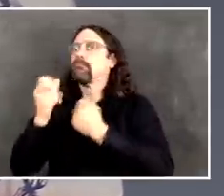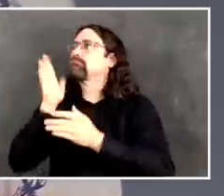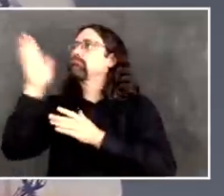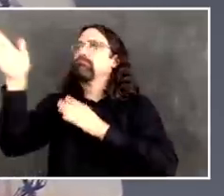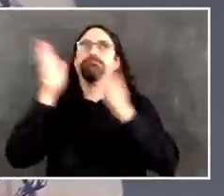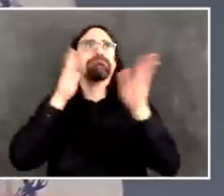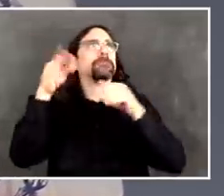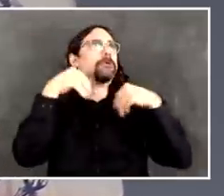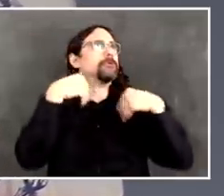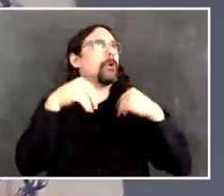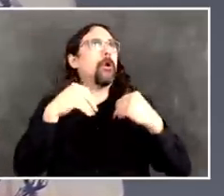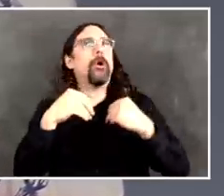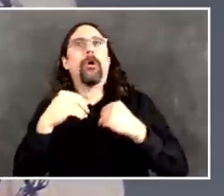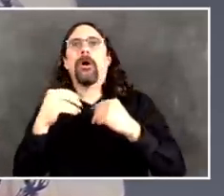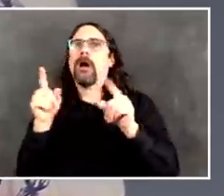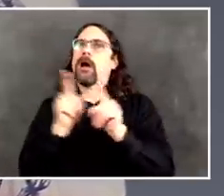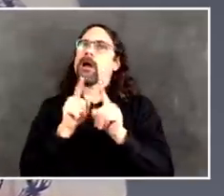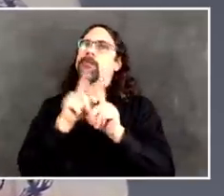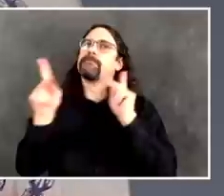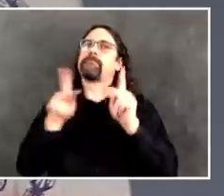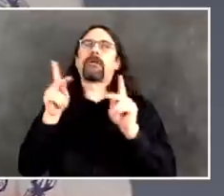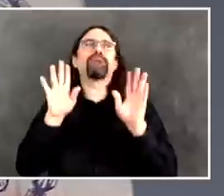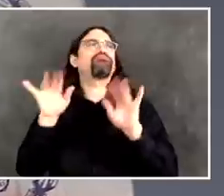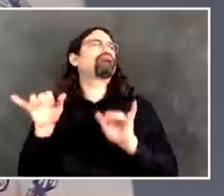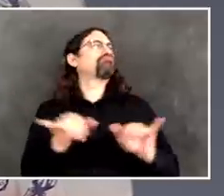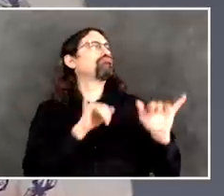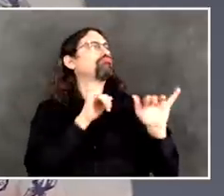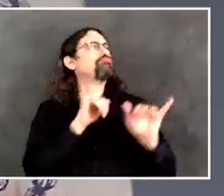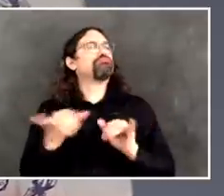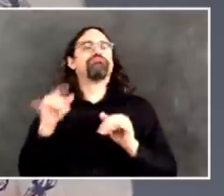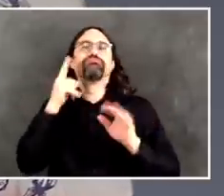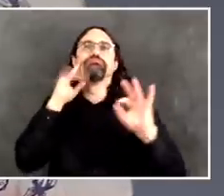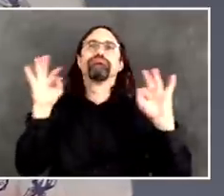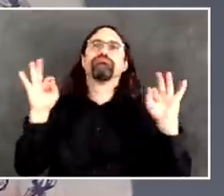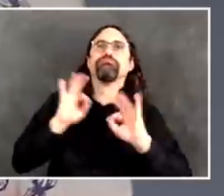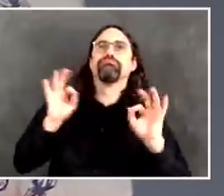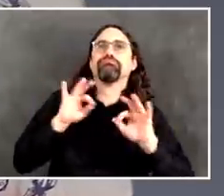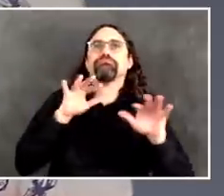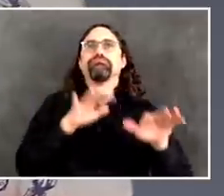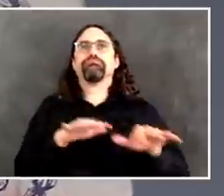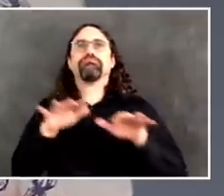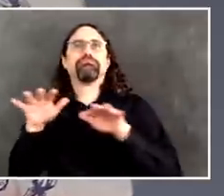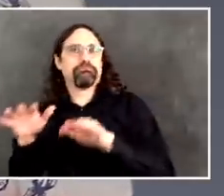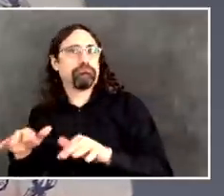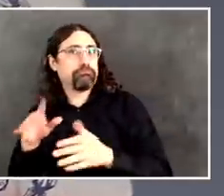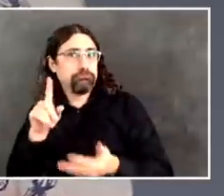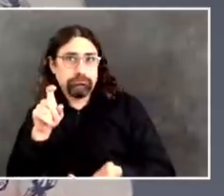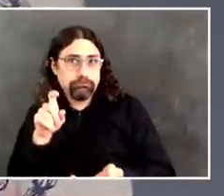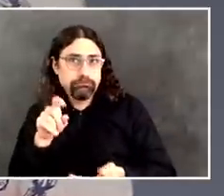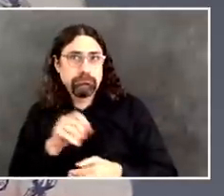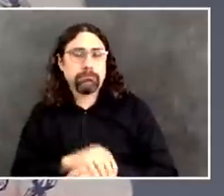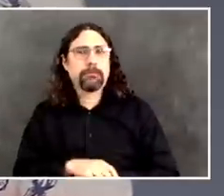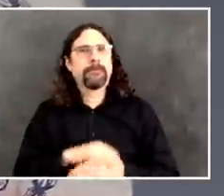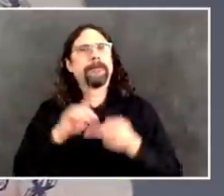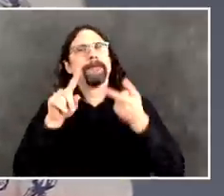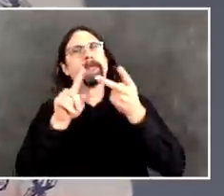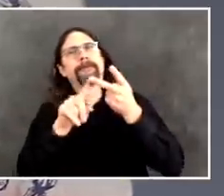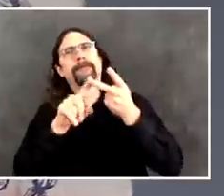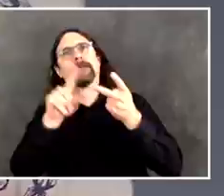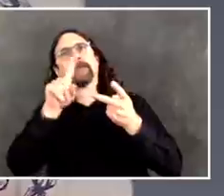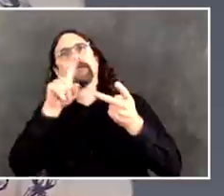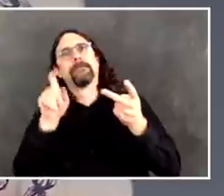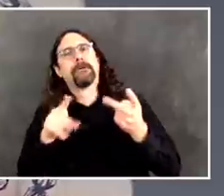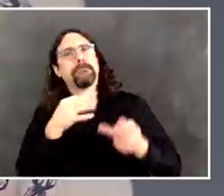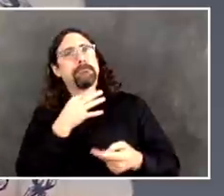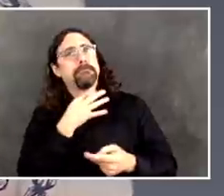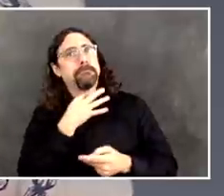whether it's the NYPD or Department of Buildings, monitoring construction, because we are getting calls and complaints from some